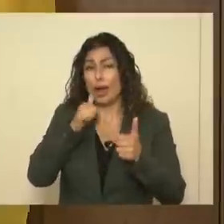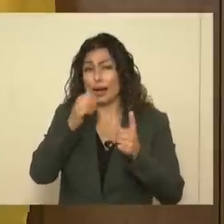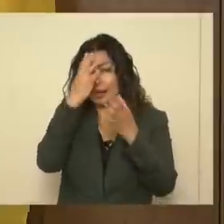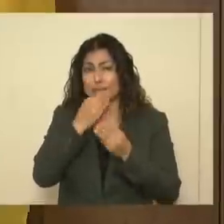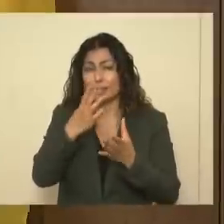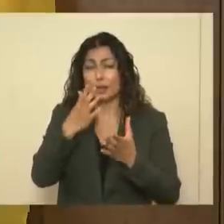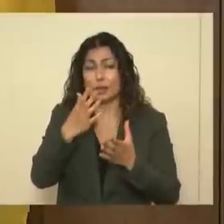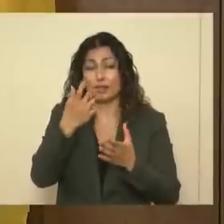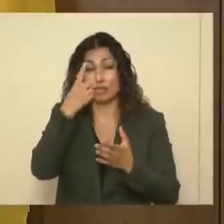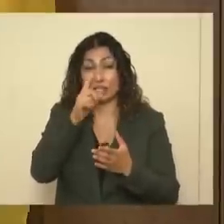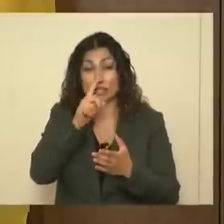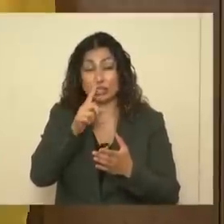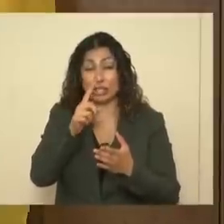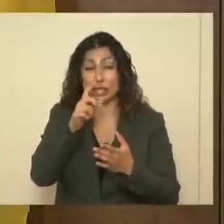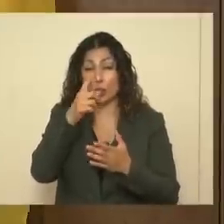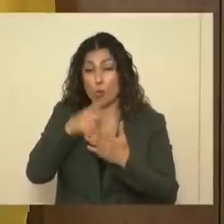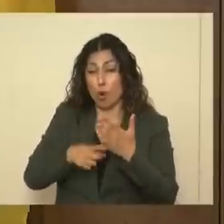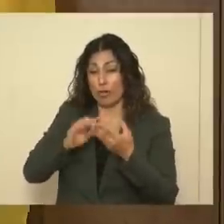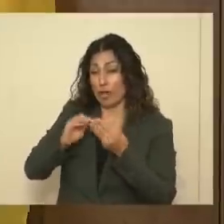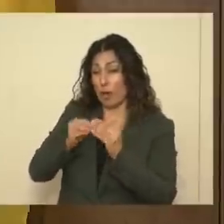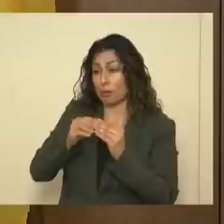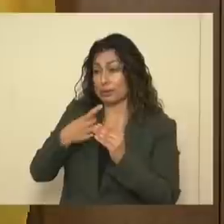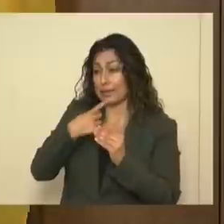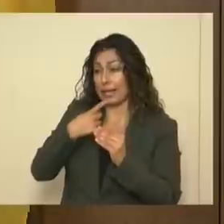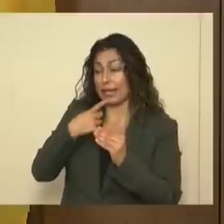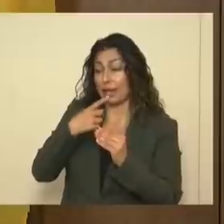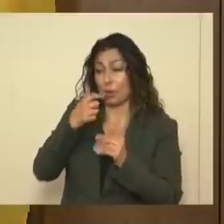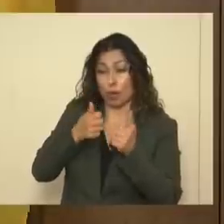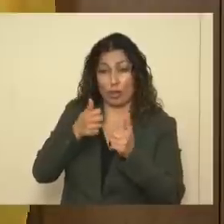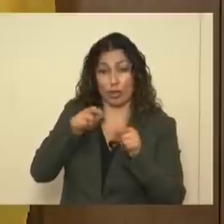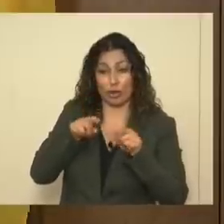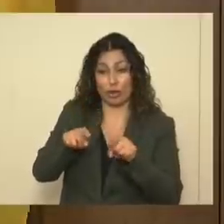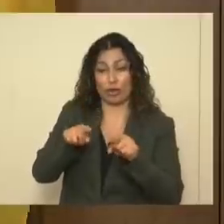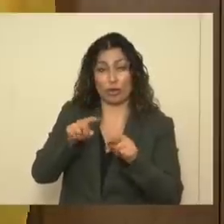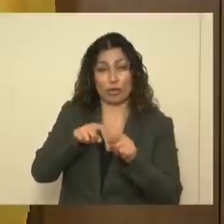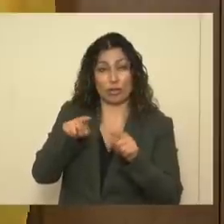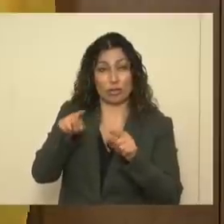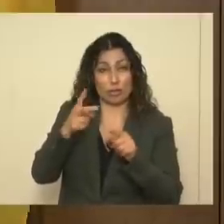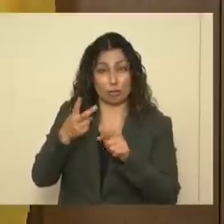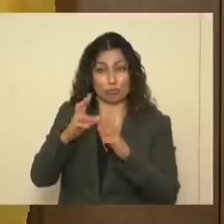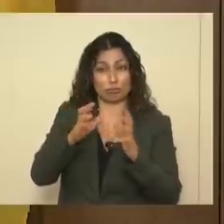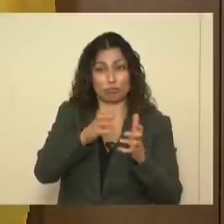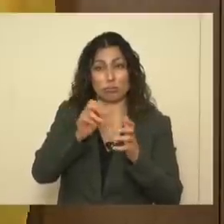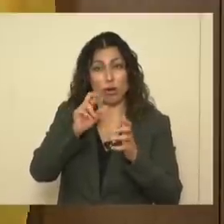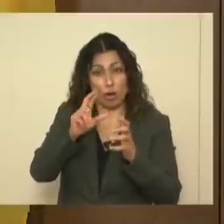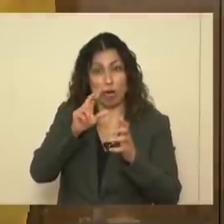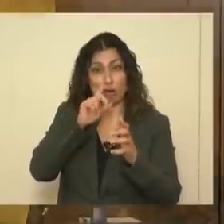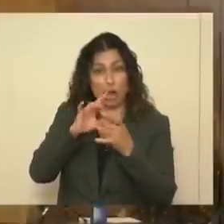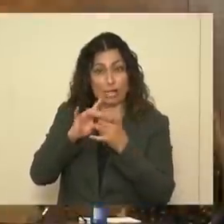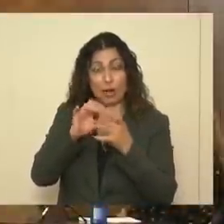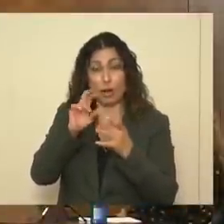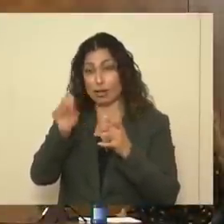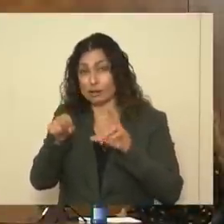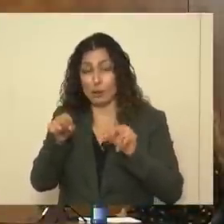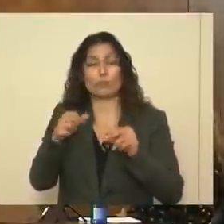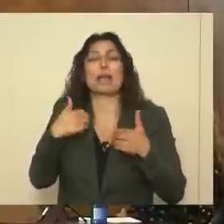unequivocally they're connected. My assumption is they are. But I'm going to go directly to Dr. Scraise.